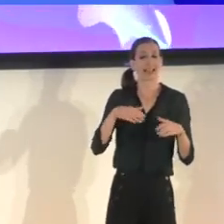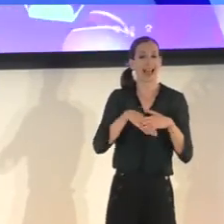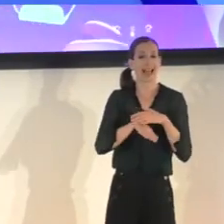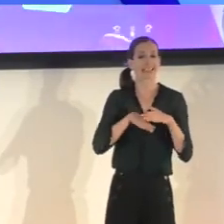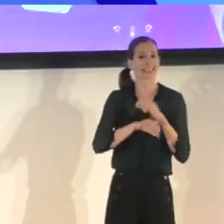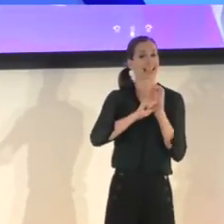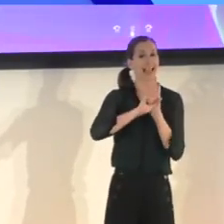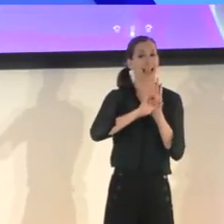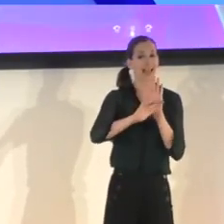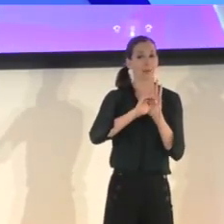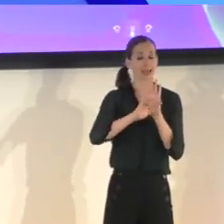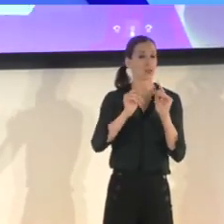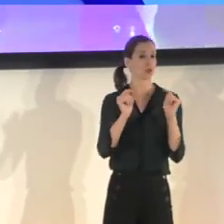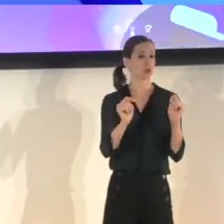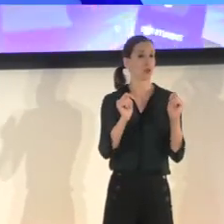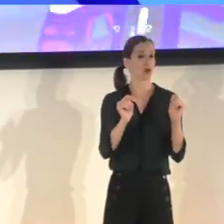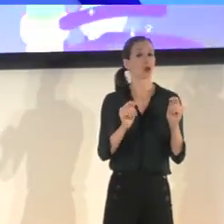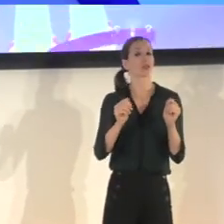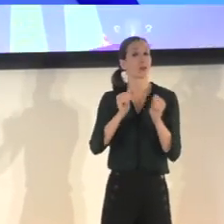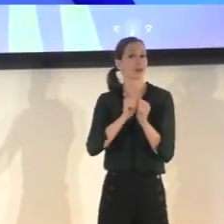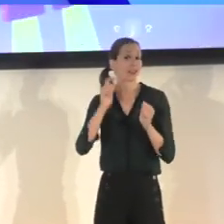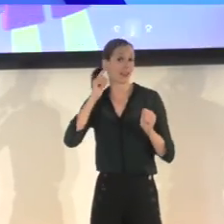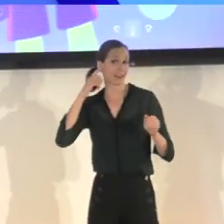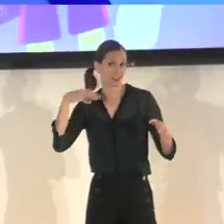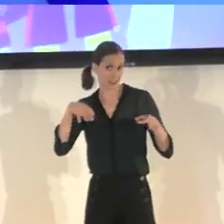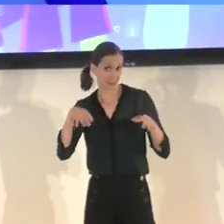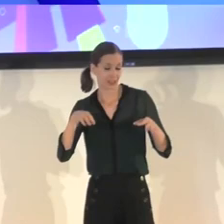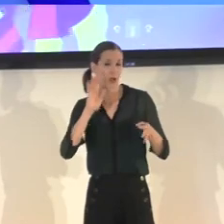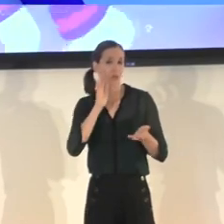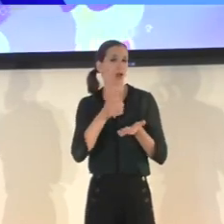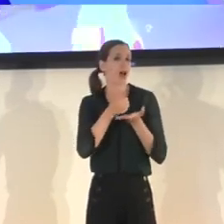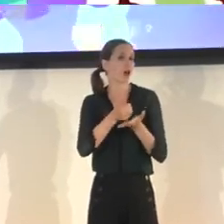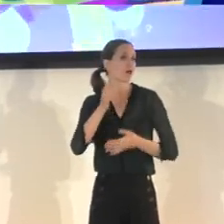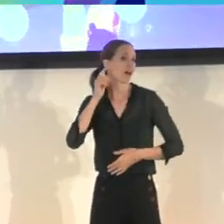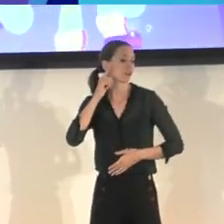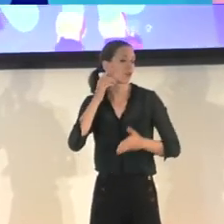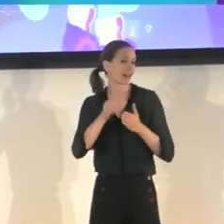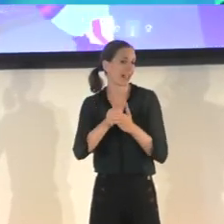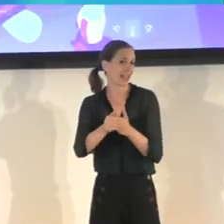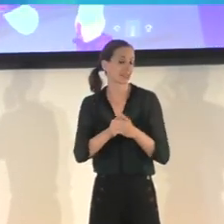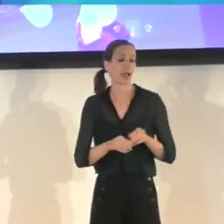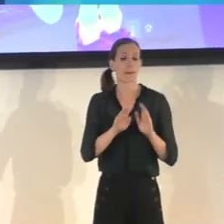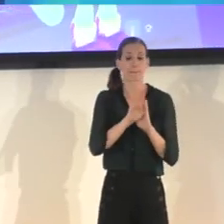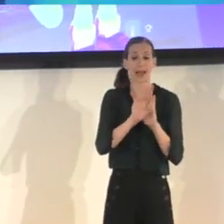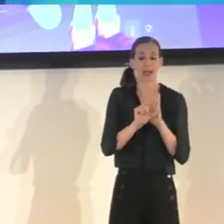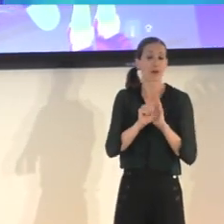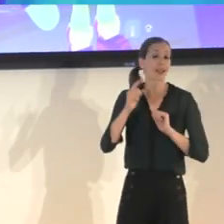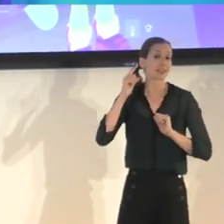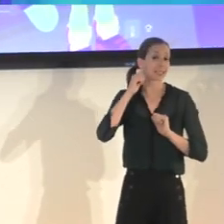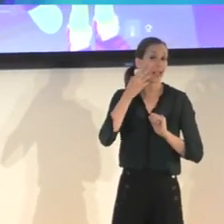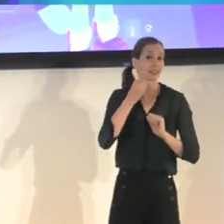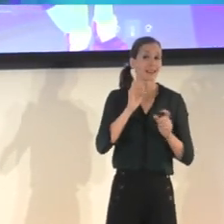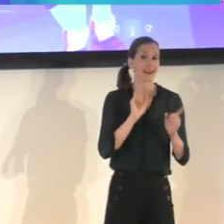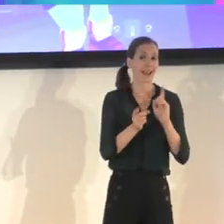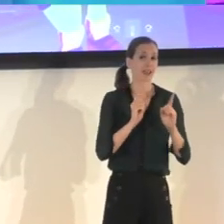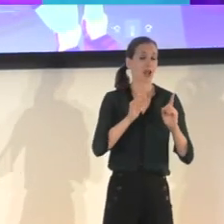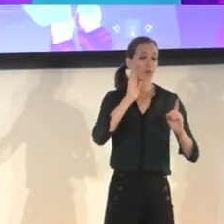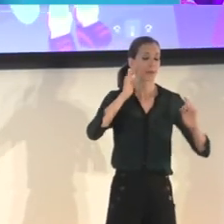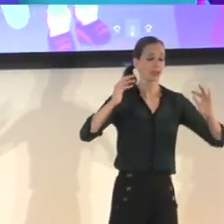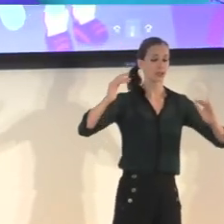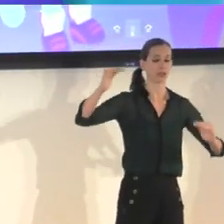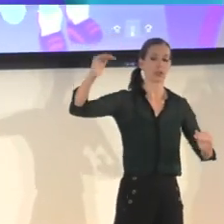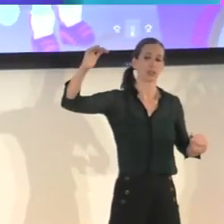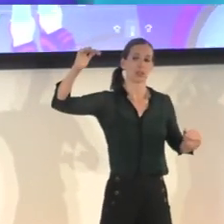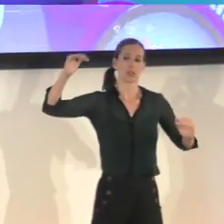sounds and dialogue volume are lowered to avoid conflicting with assistive audio. Push forward on your thumbstick and point around the space to hear the places you can